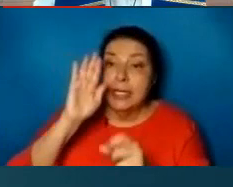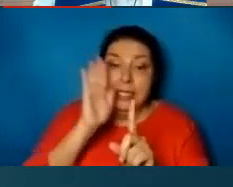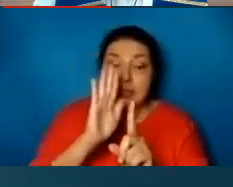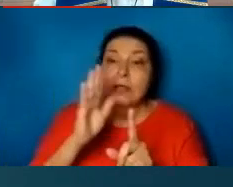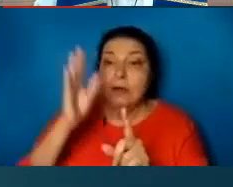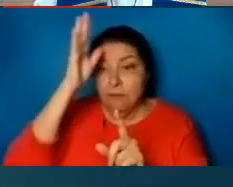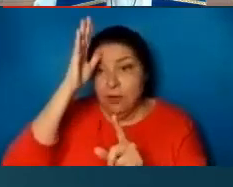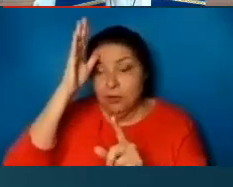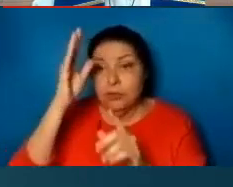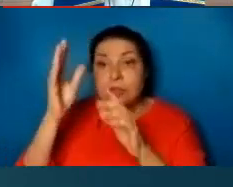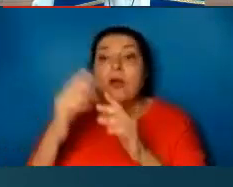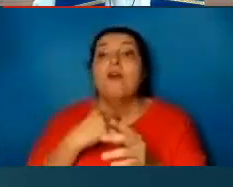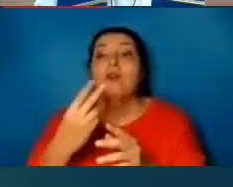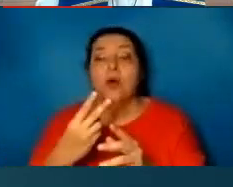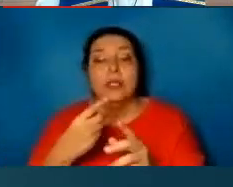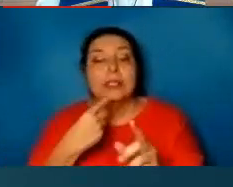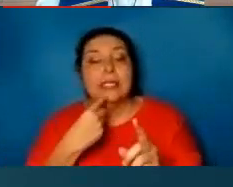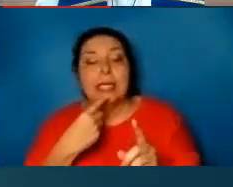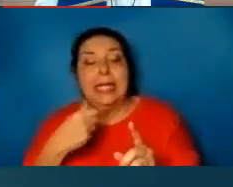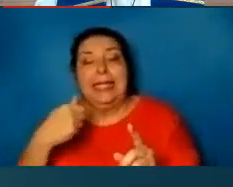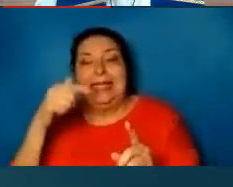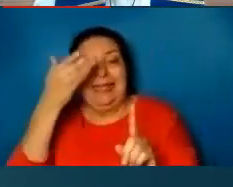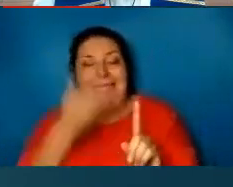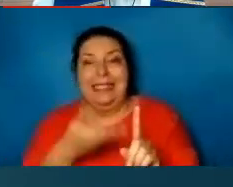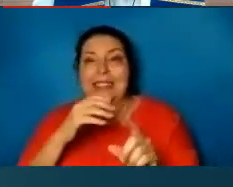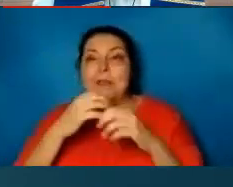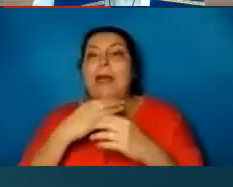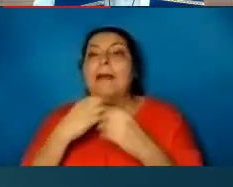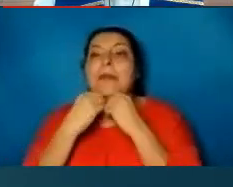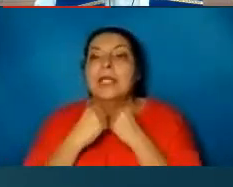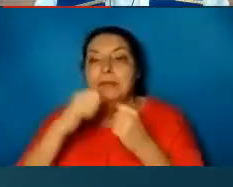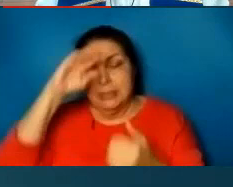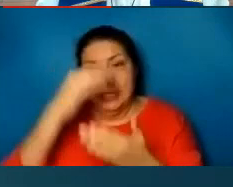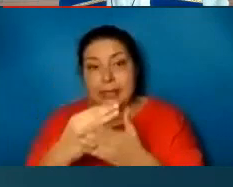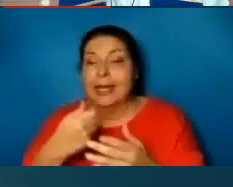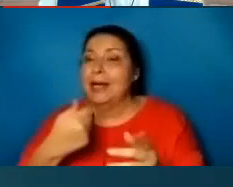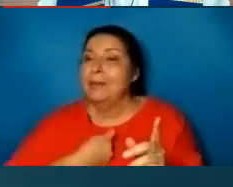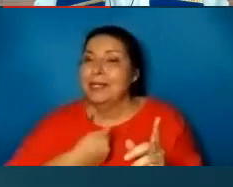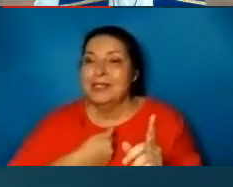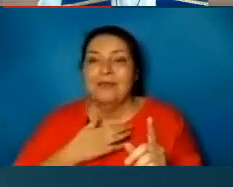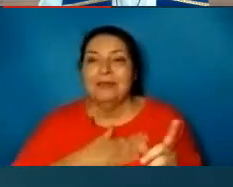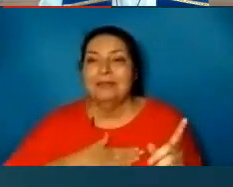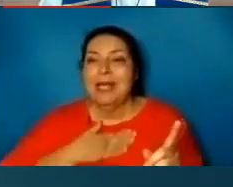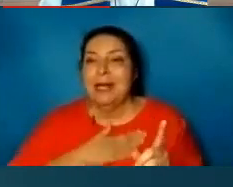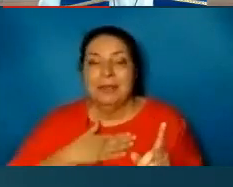This is my beloved Son, in whom I am well pleased. Clearly, Jesus is being